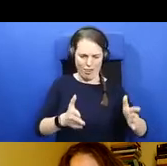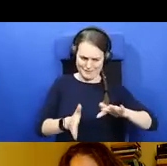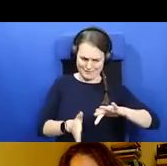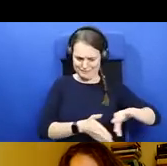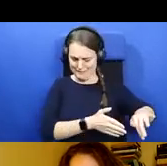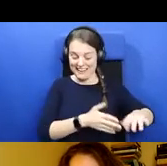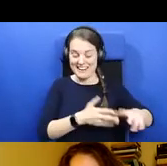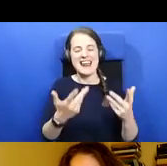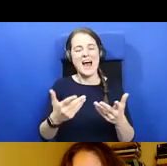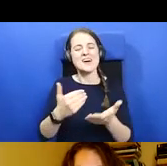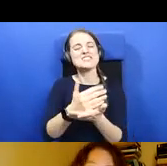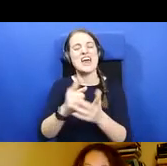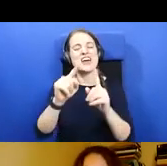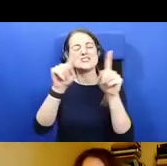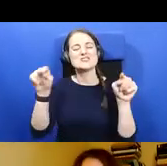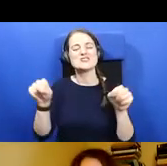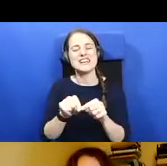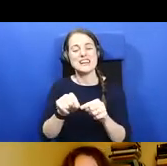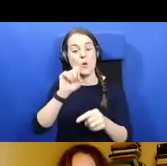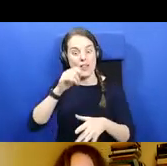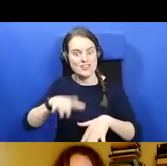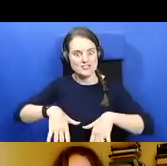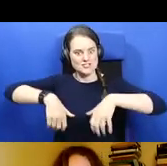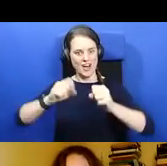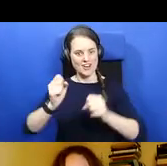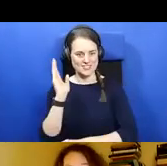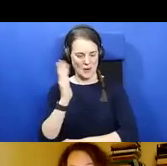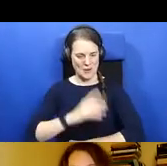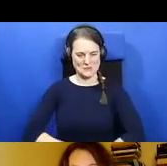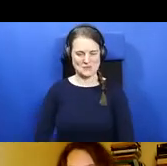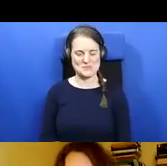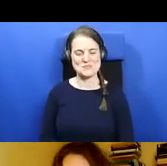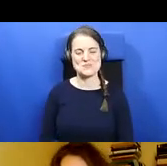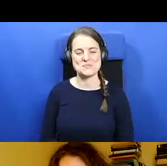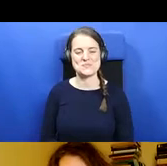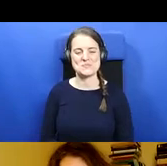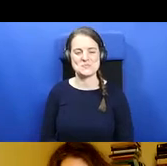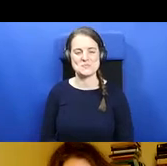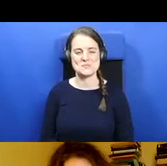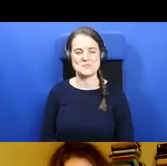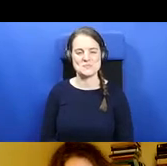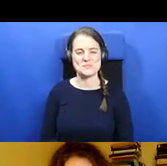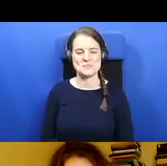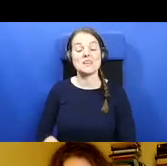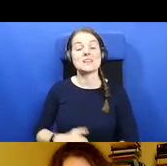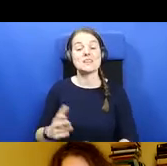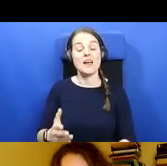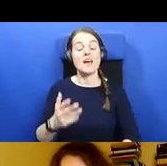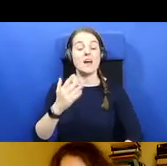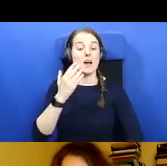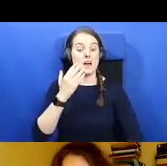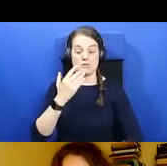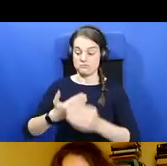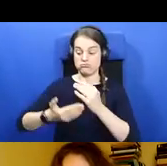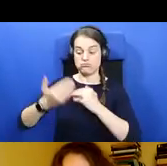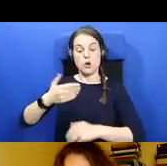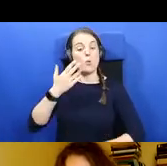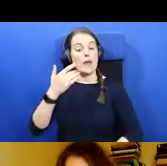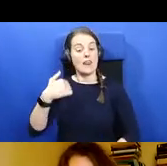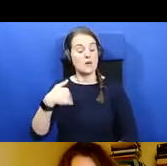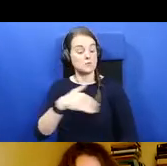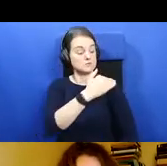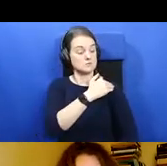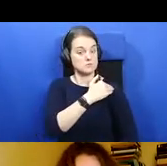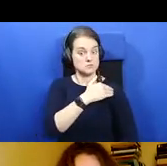and I will start the talk. When I was approached to talk to you I